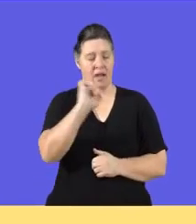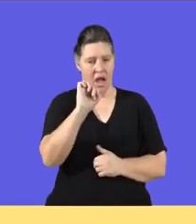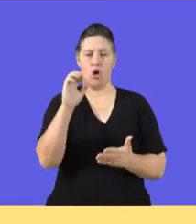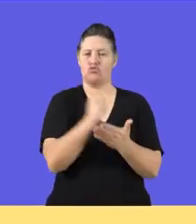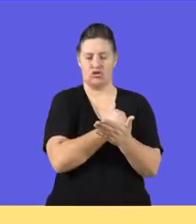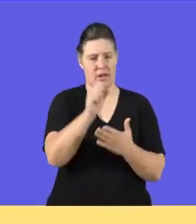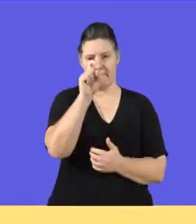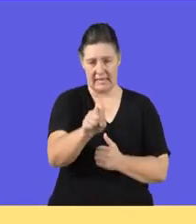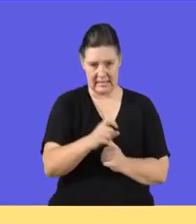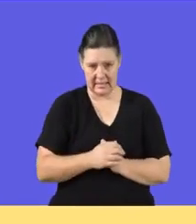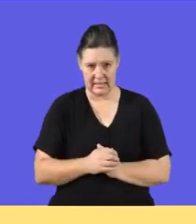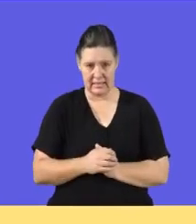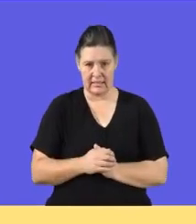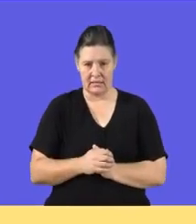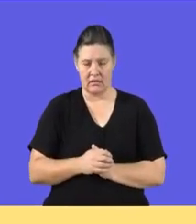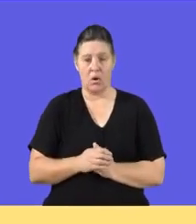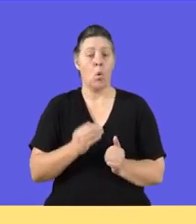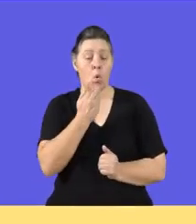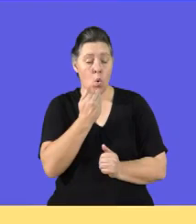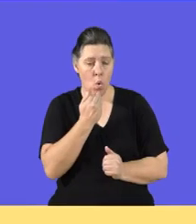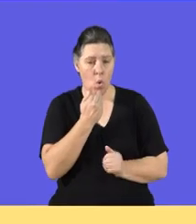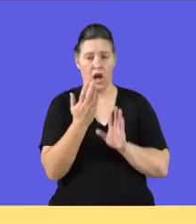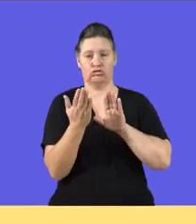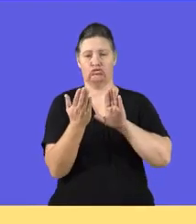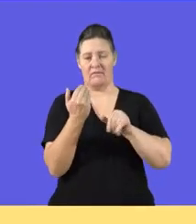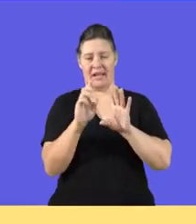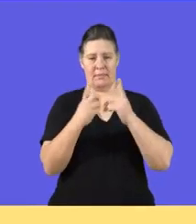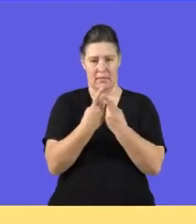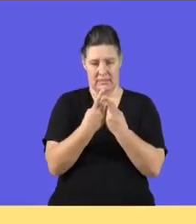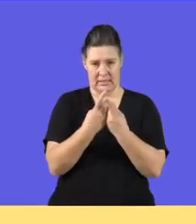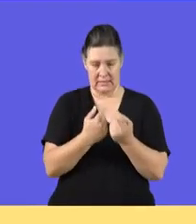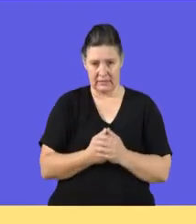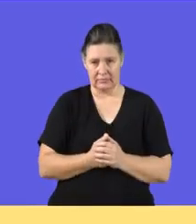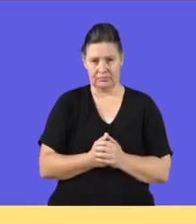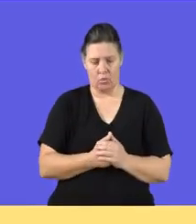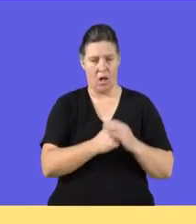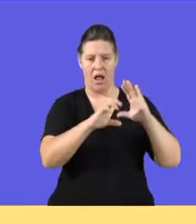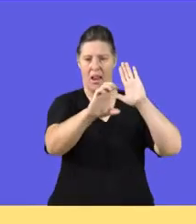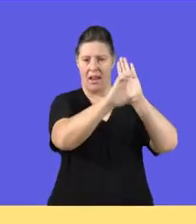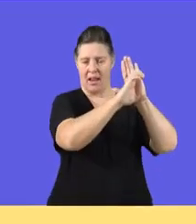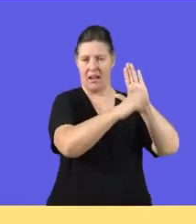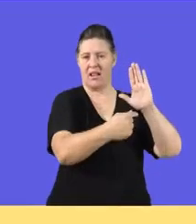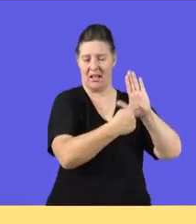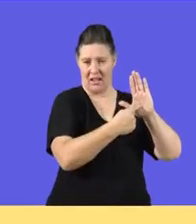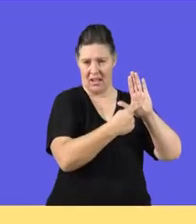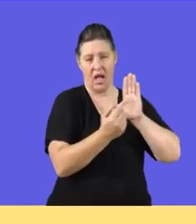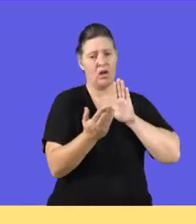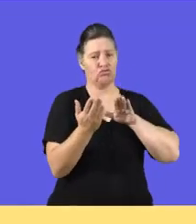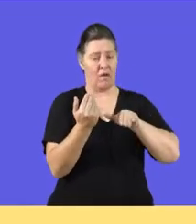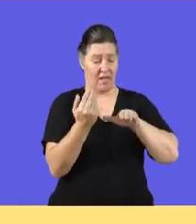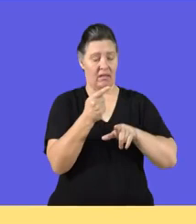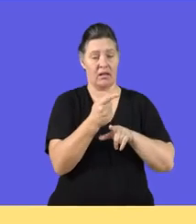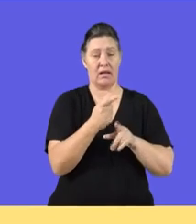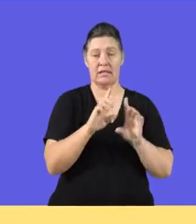have to be registered. That is by the traffic department. They must be registered with the